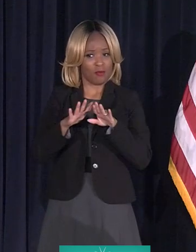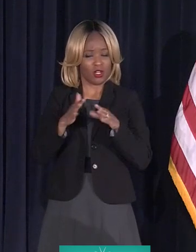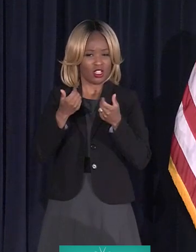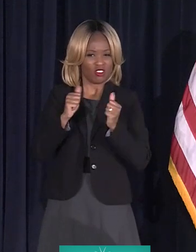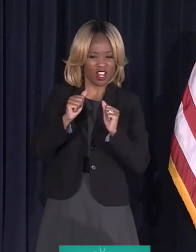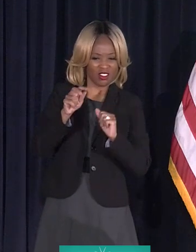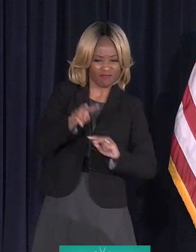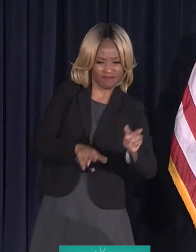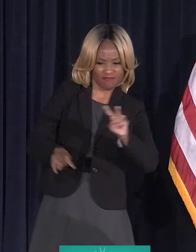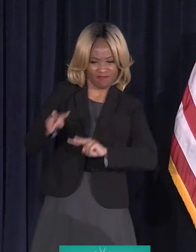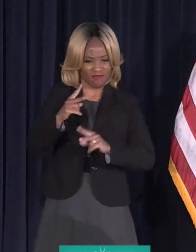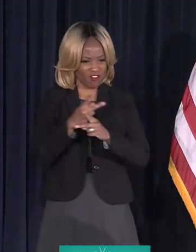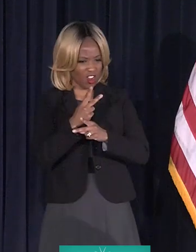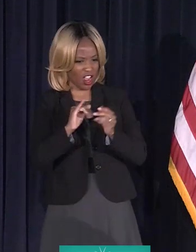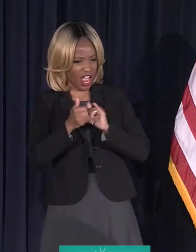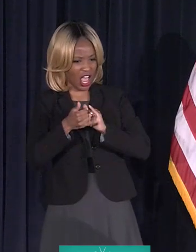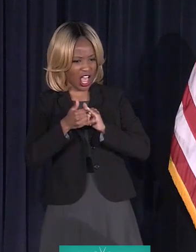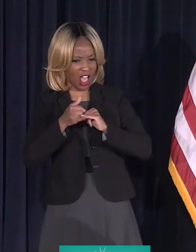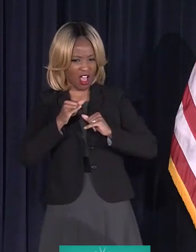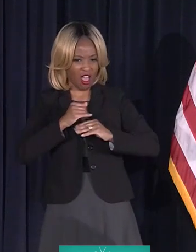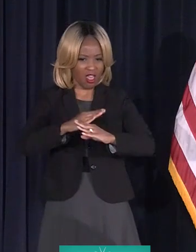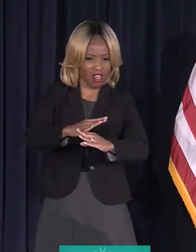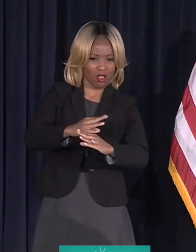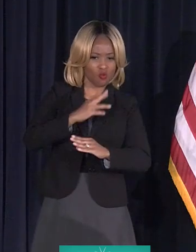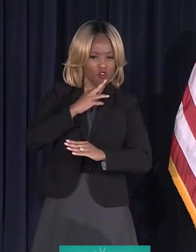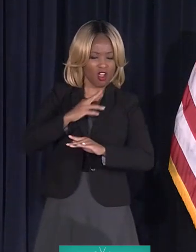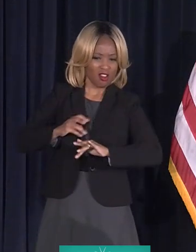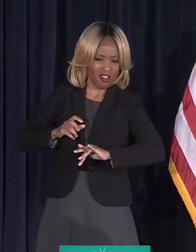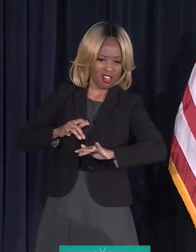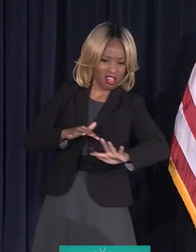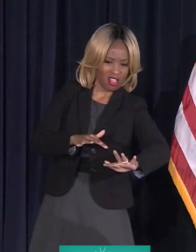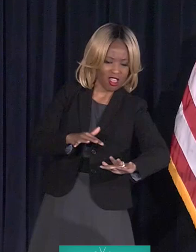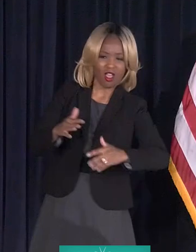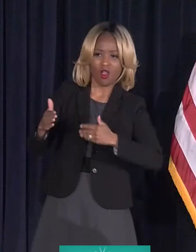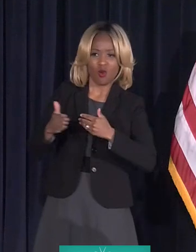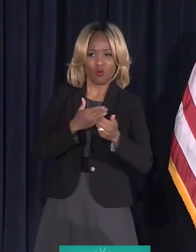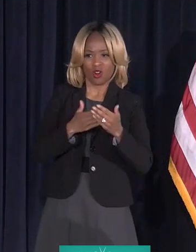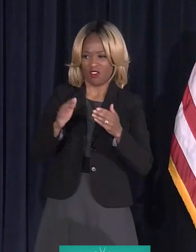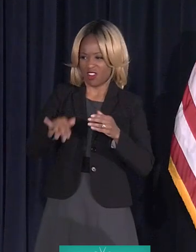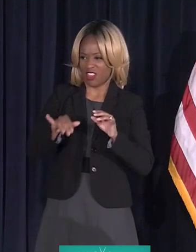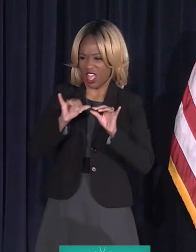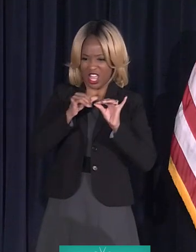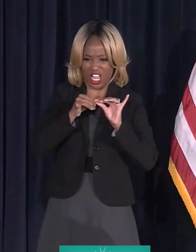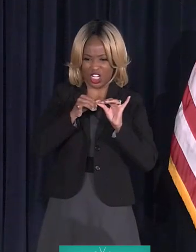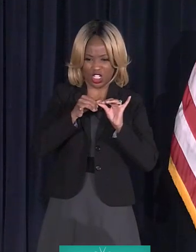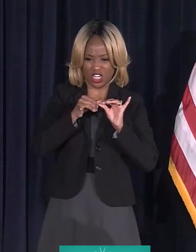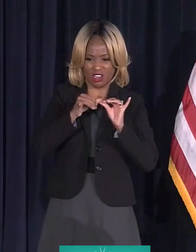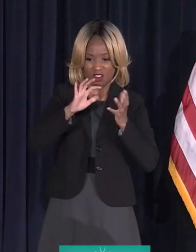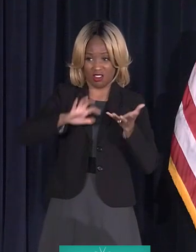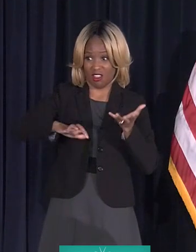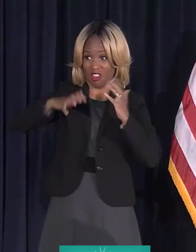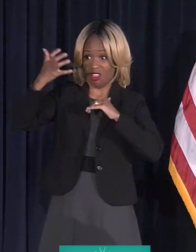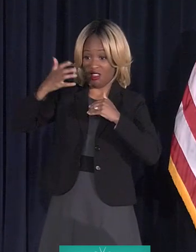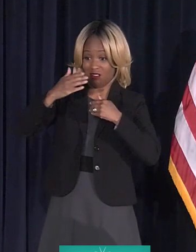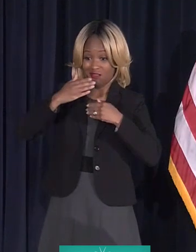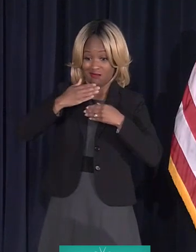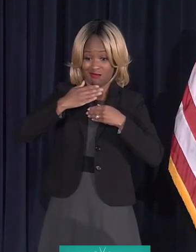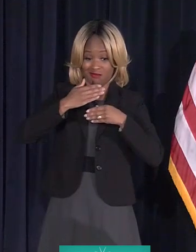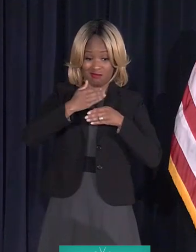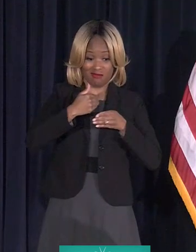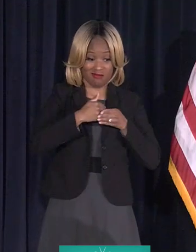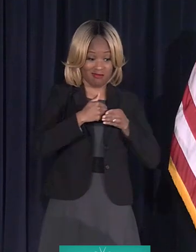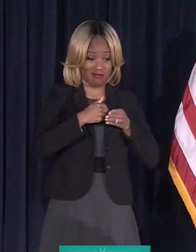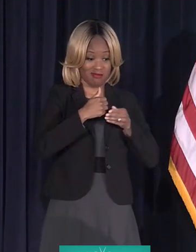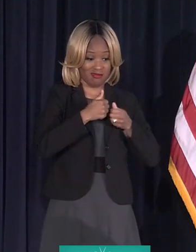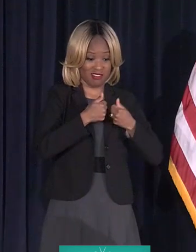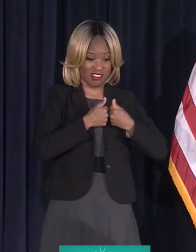to figure out how to stop the water. And whatever this engineering disaster is next door to me, it's been very